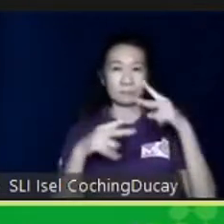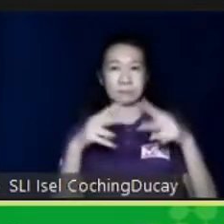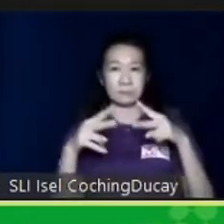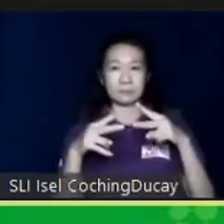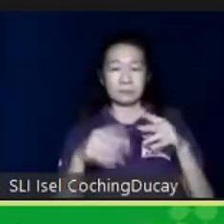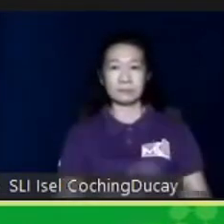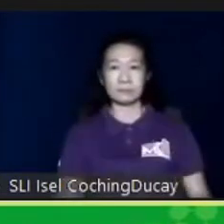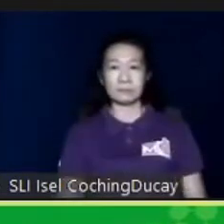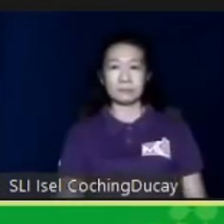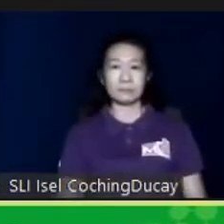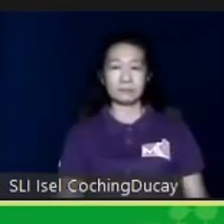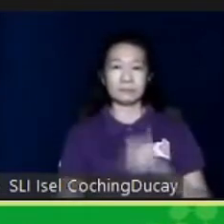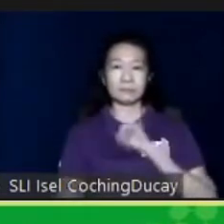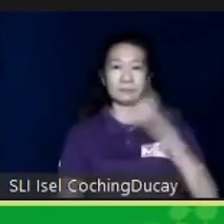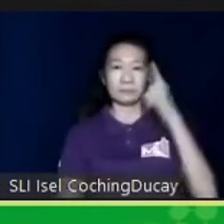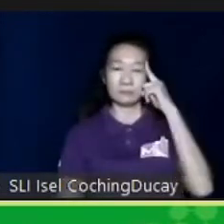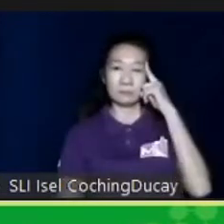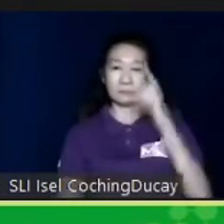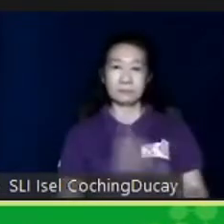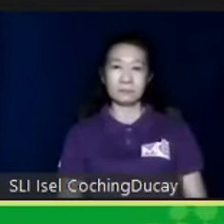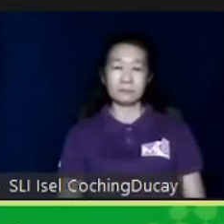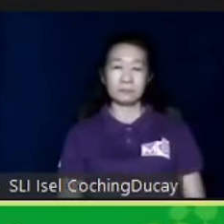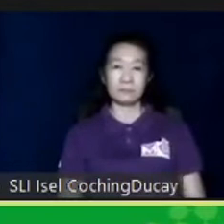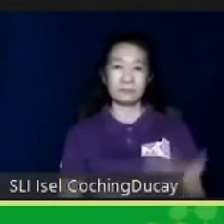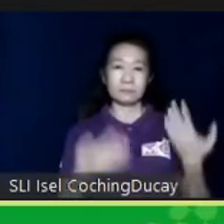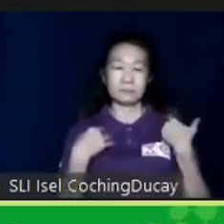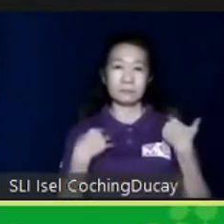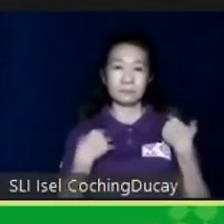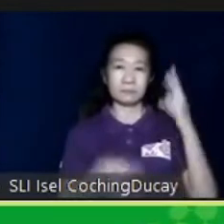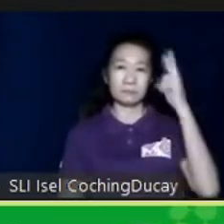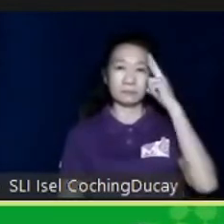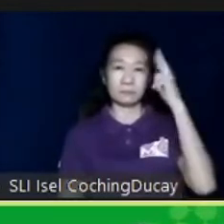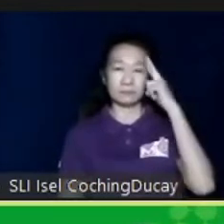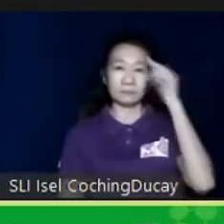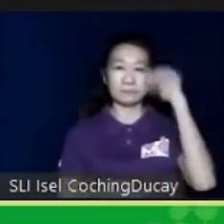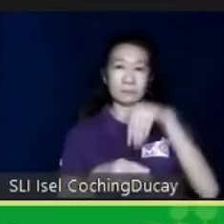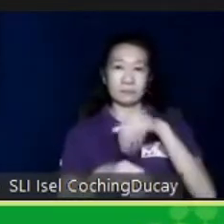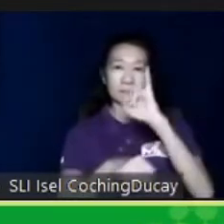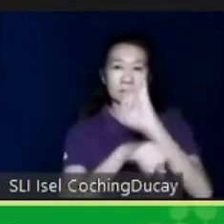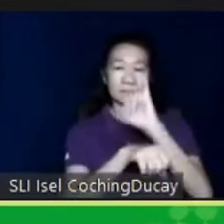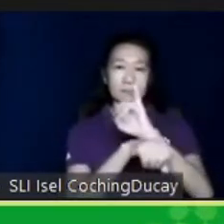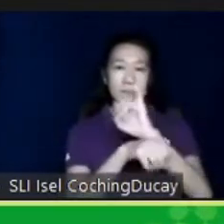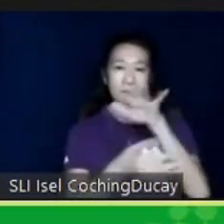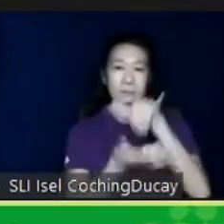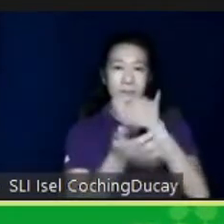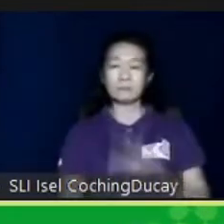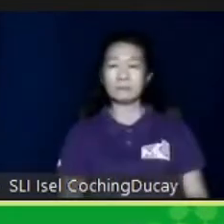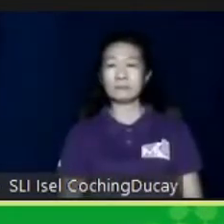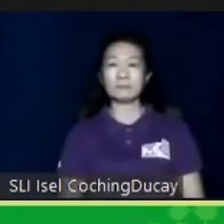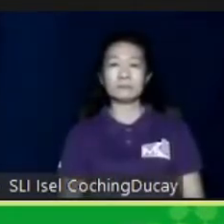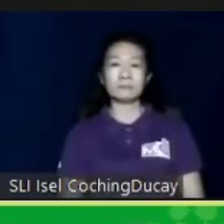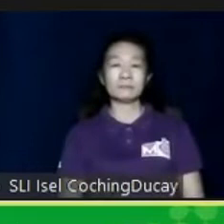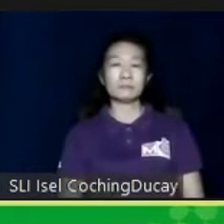I think there is a recognition within the industry that there are